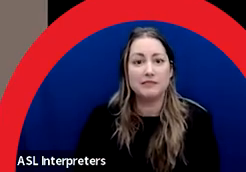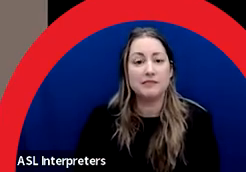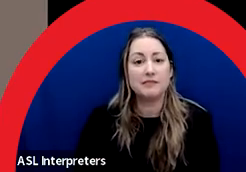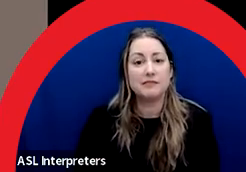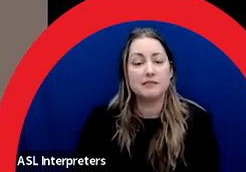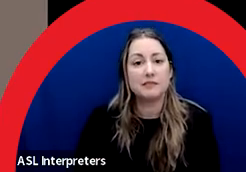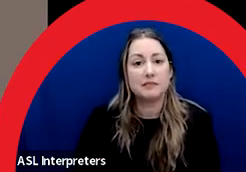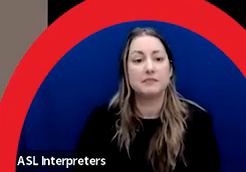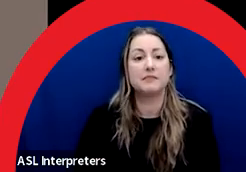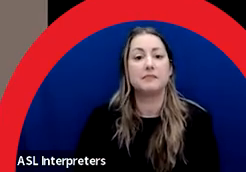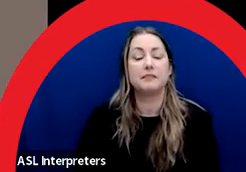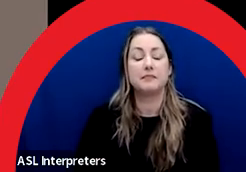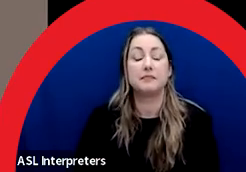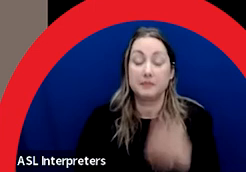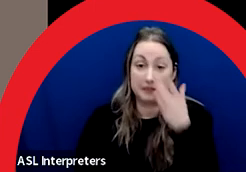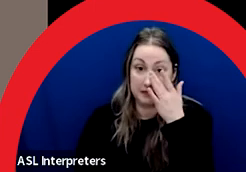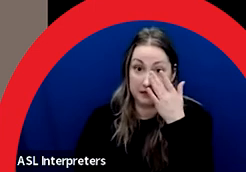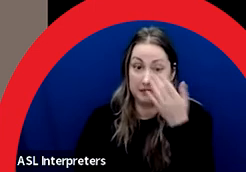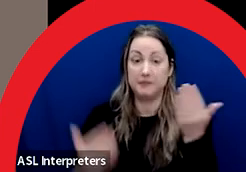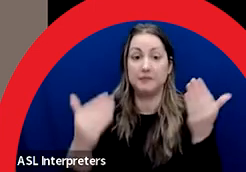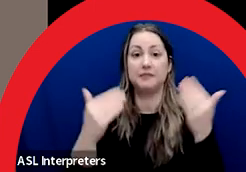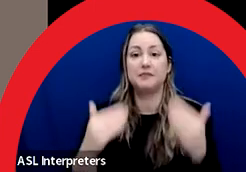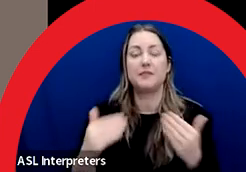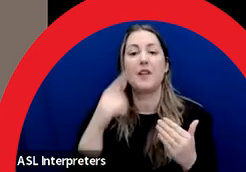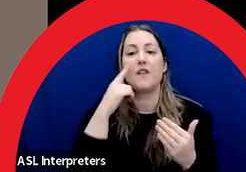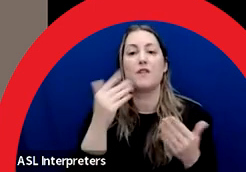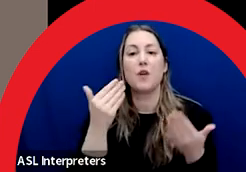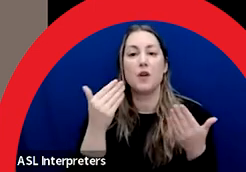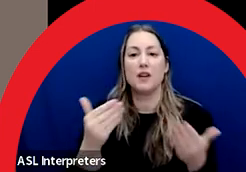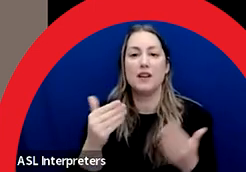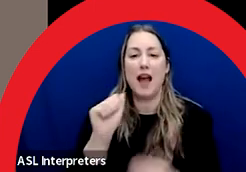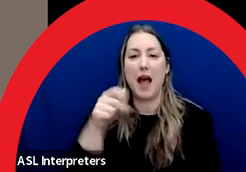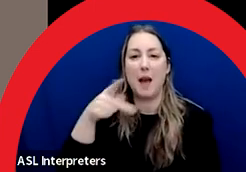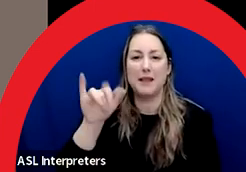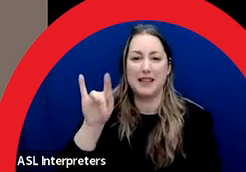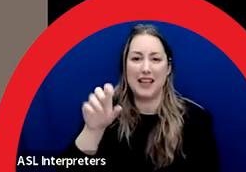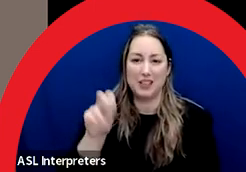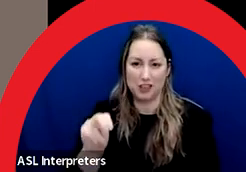Moving on, application instructions are listed in the call to artists.